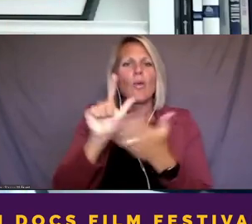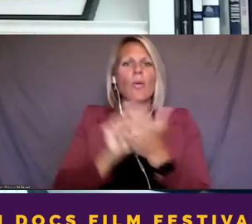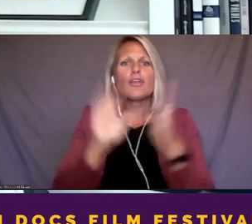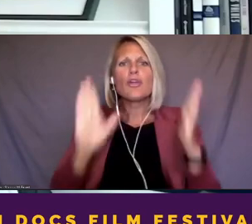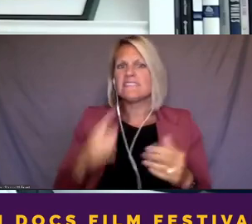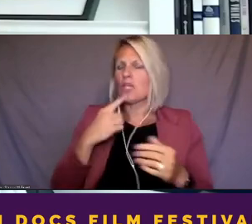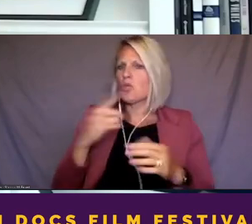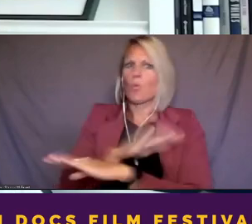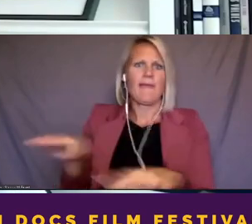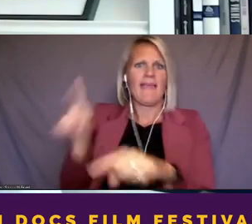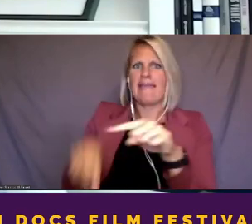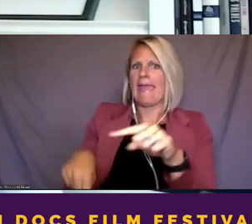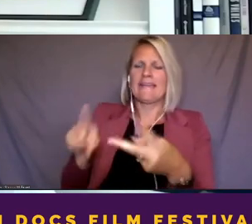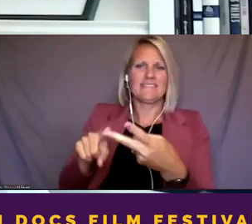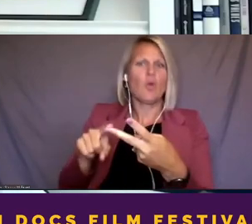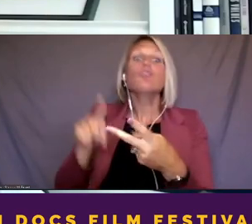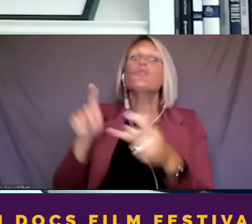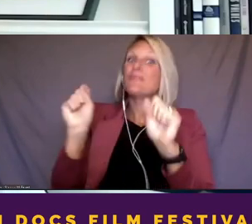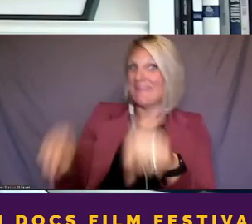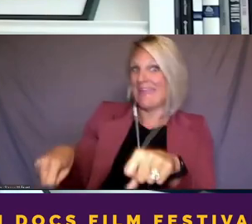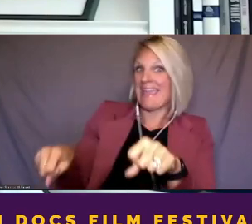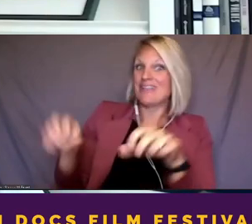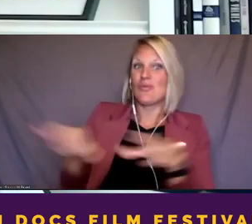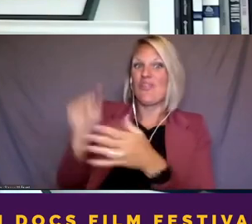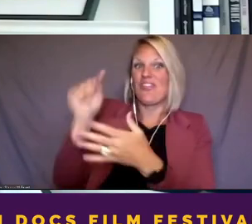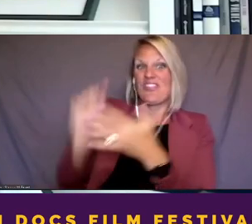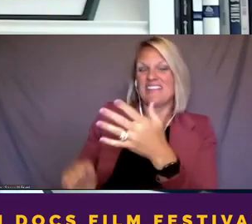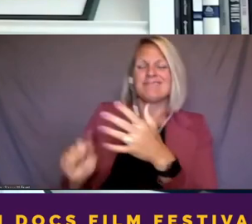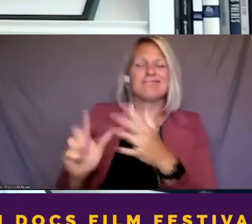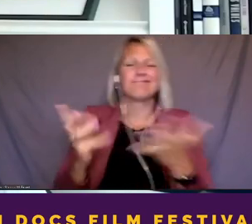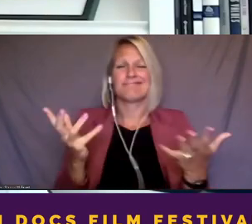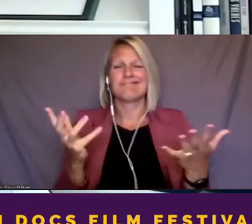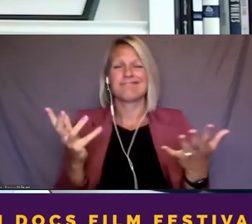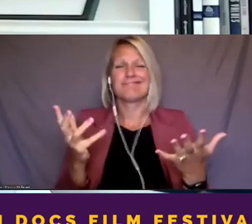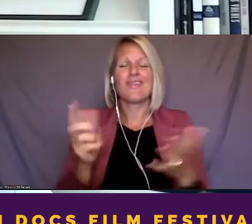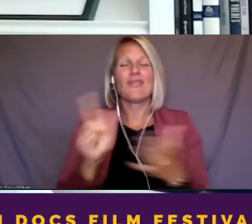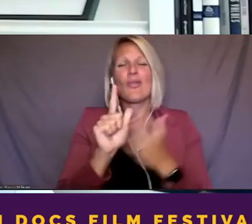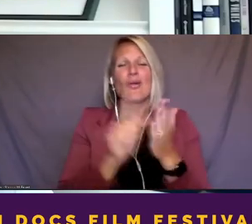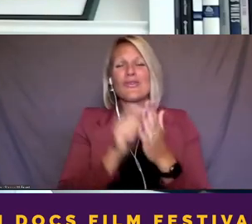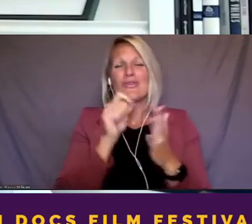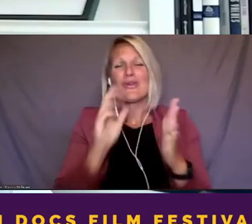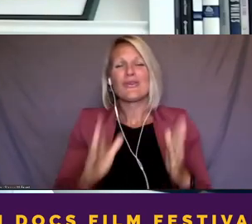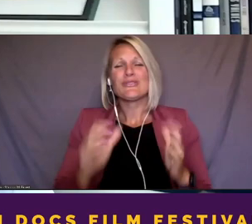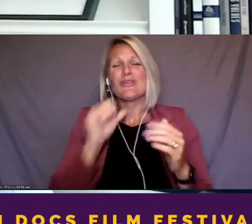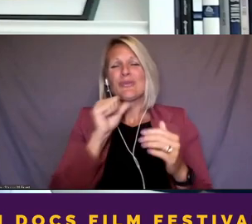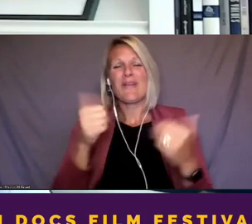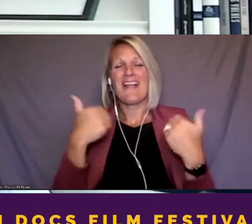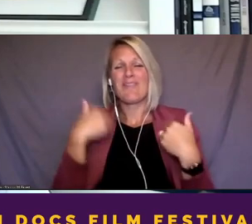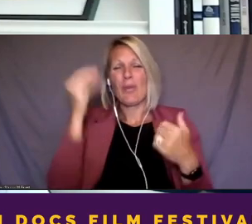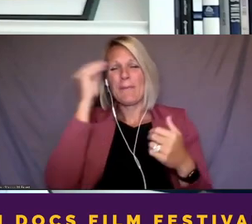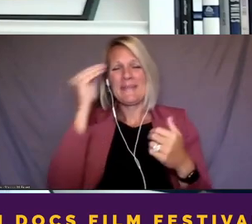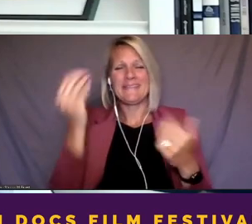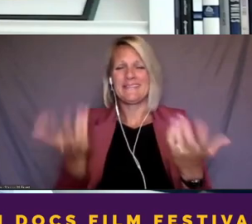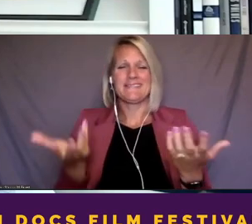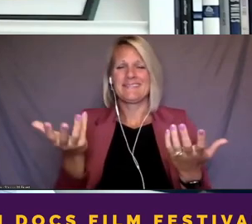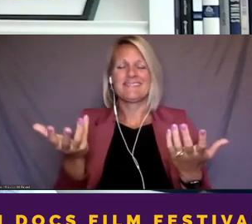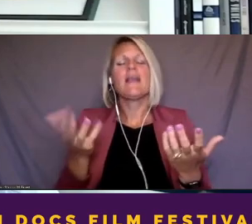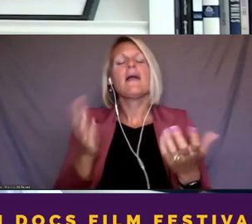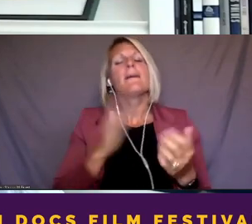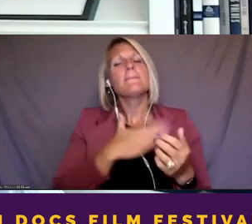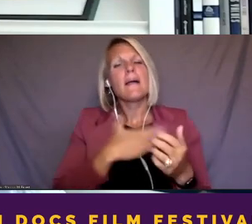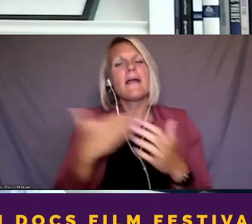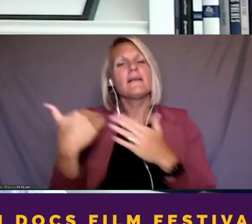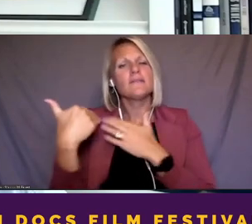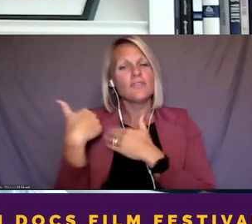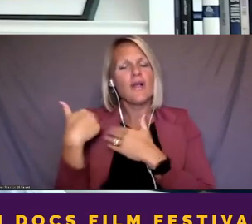this, or you can do that. But it's not up to the lawyers to decide that. mean, you know, the job of the lawyers is to help the filmmakers